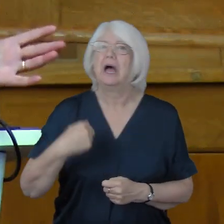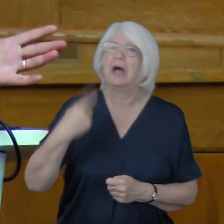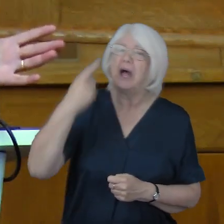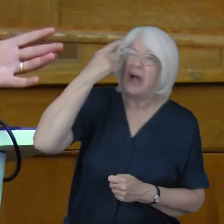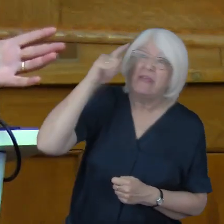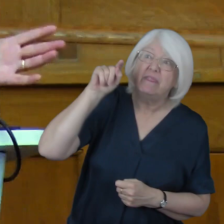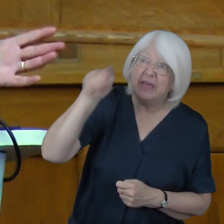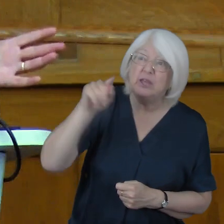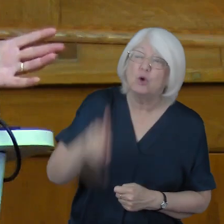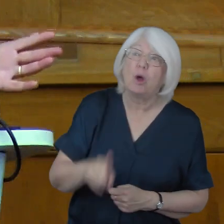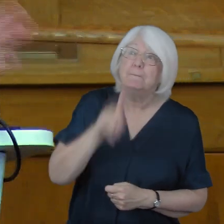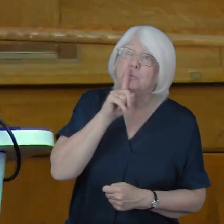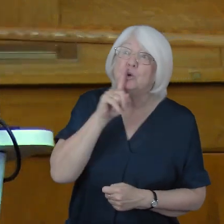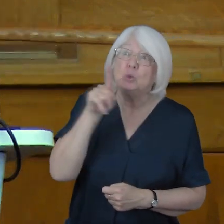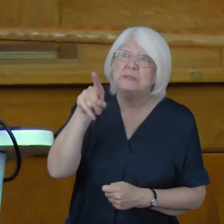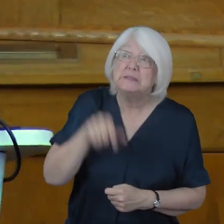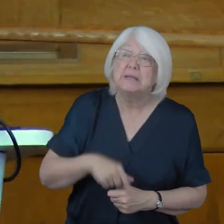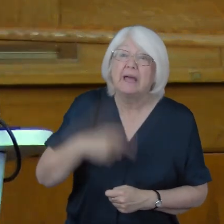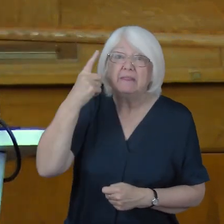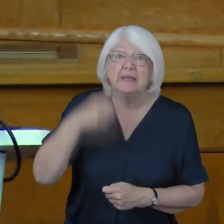I think you're on mute.